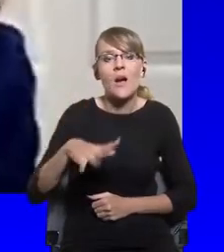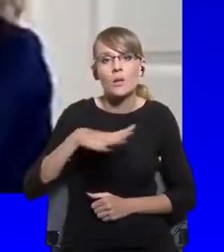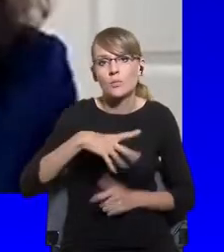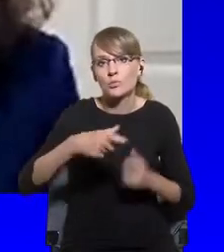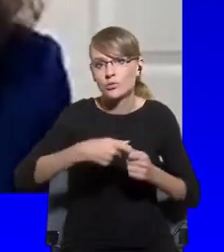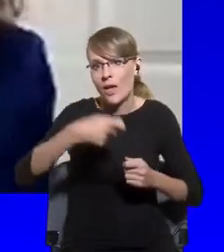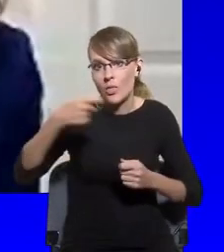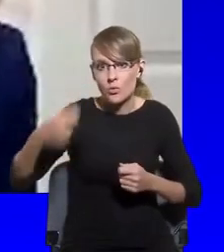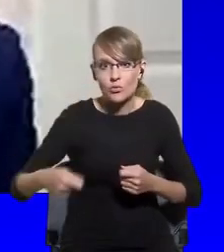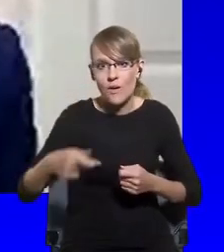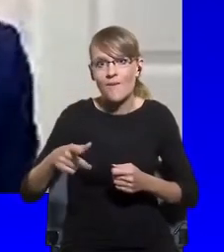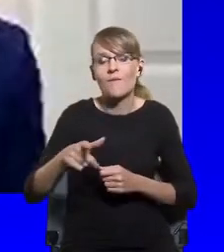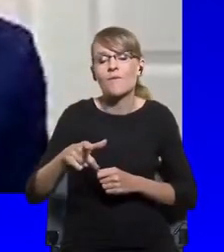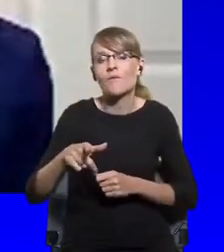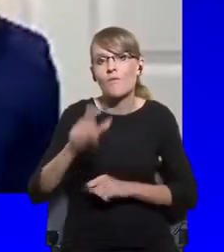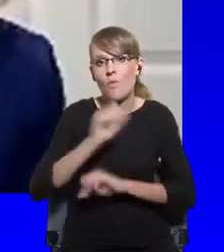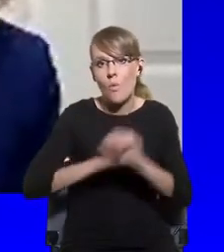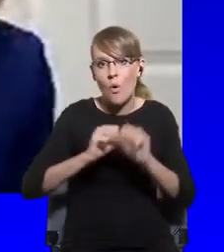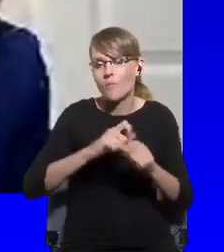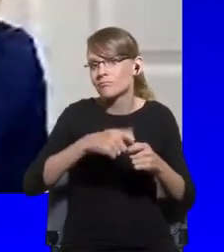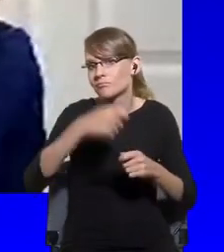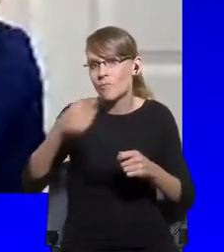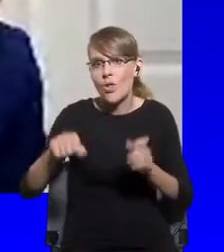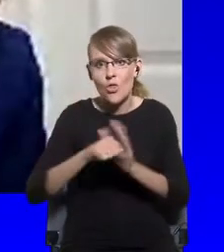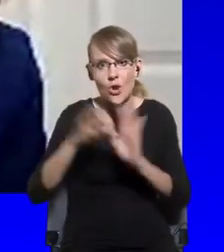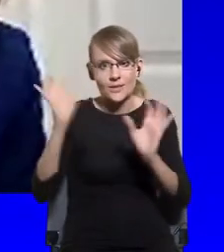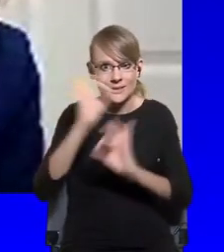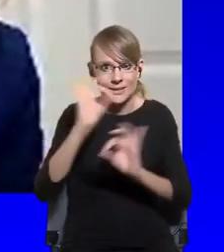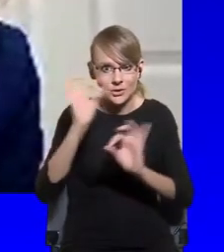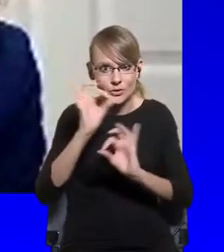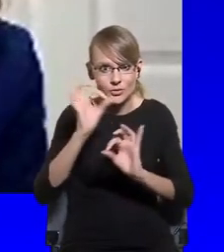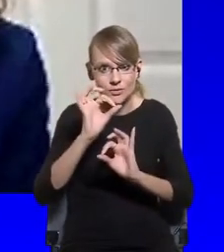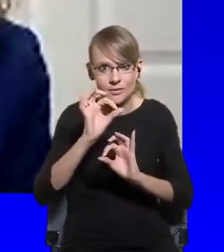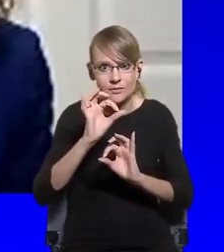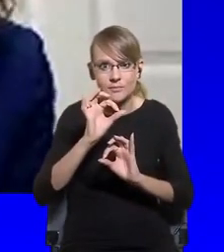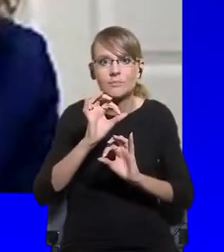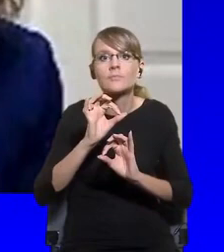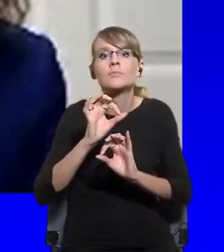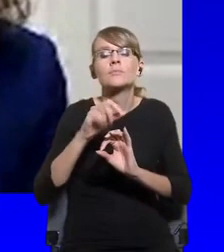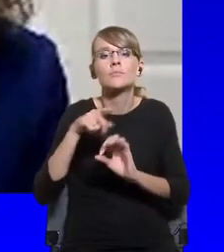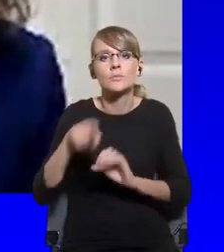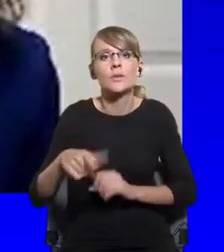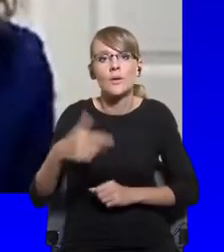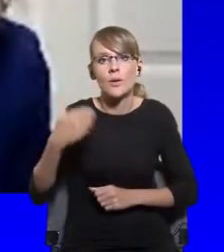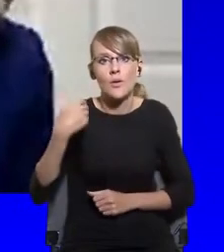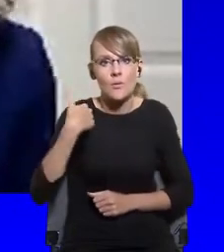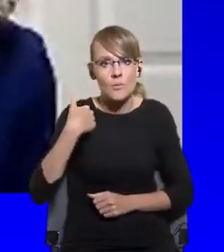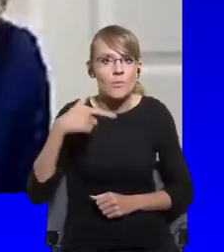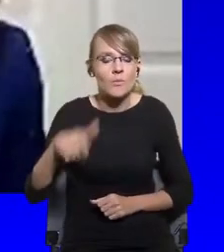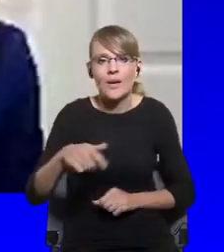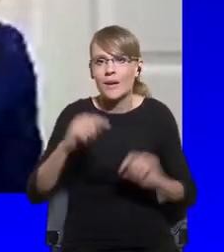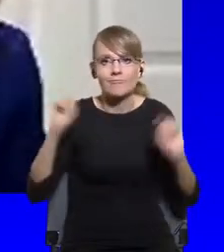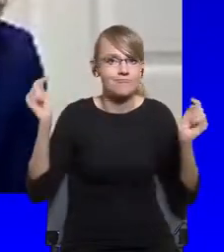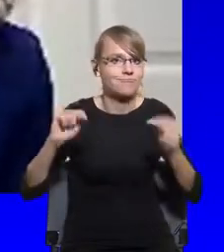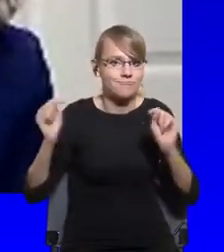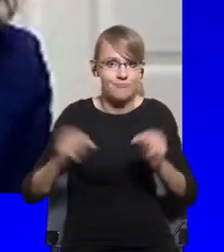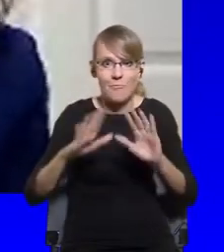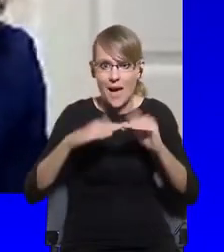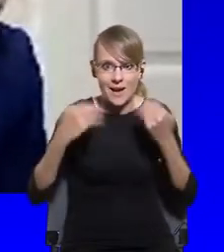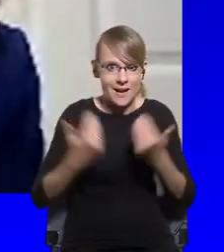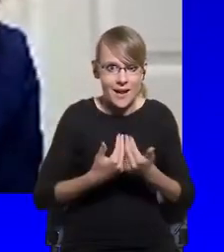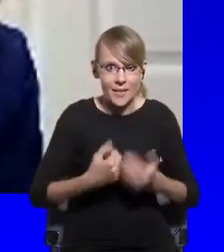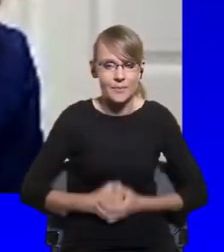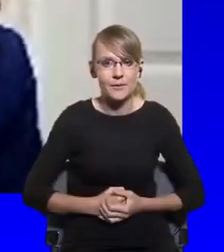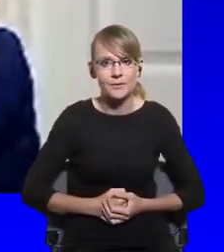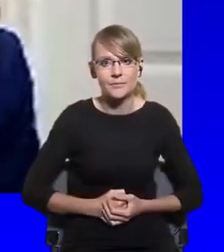January in Italy, and it was contested. It was debated in Parliament. But I think we shouldn't really forget the emergency state in